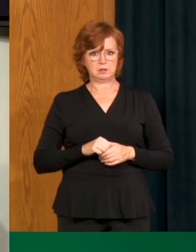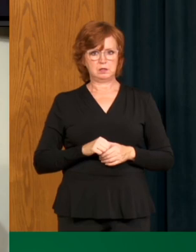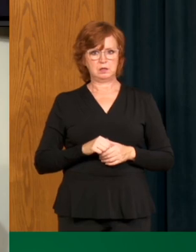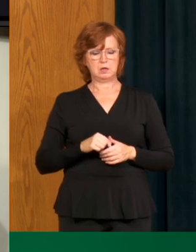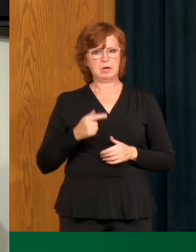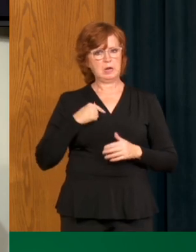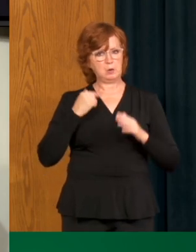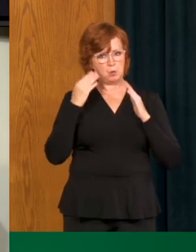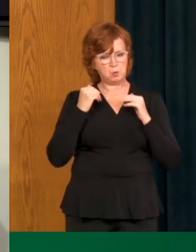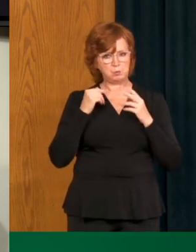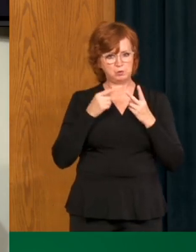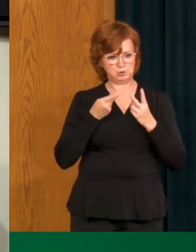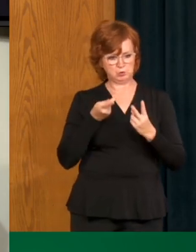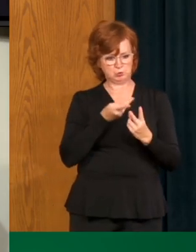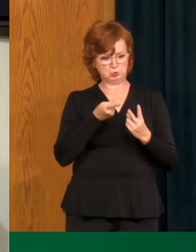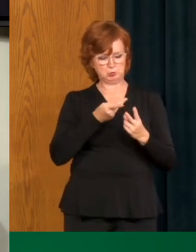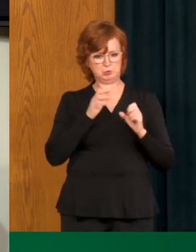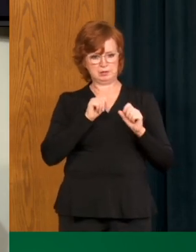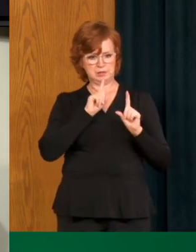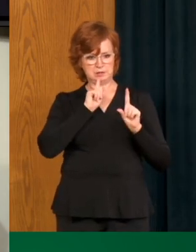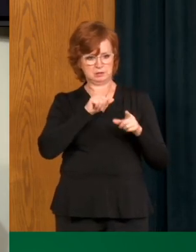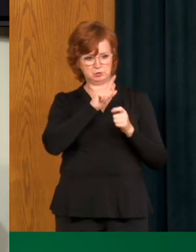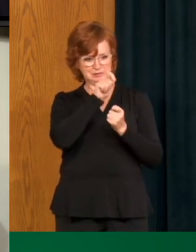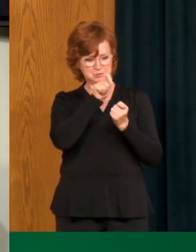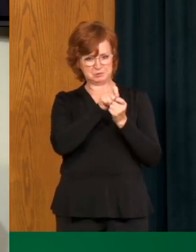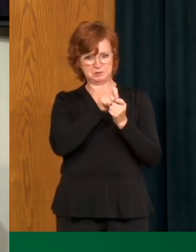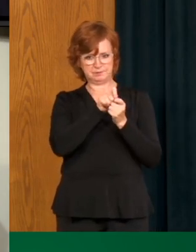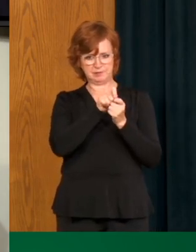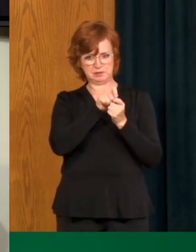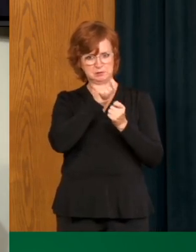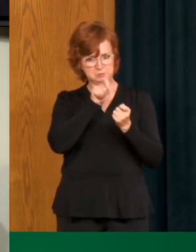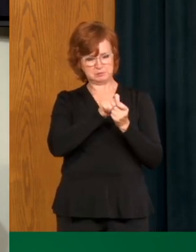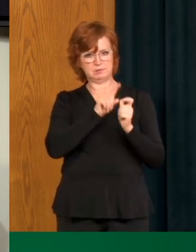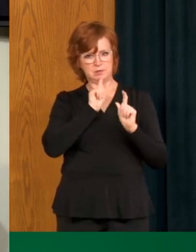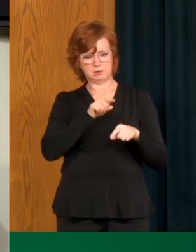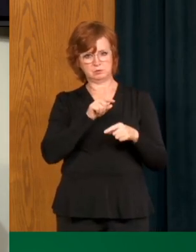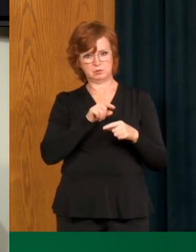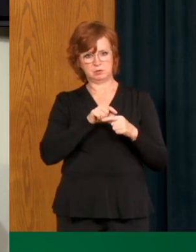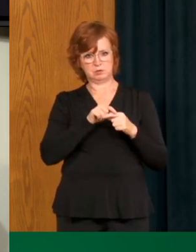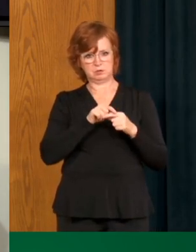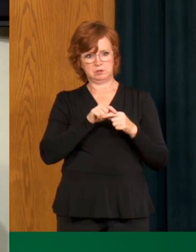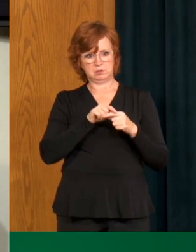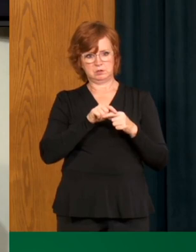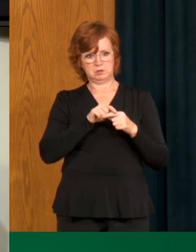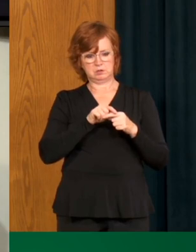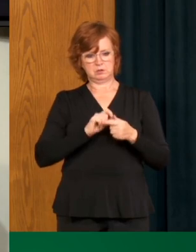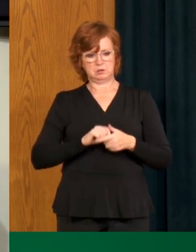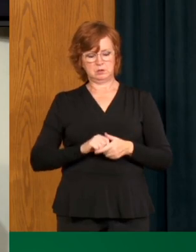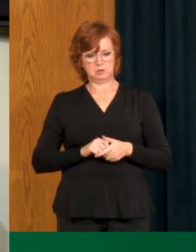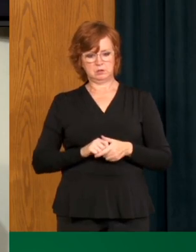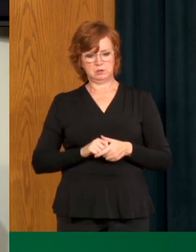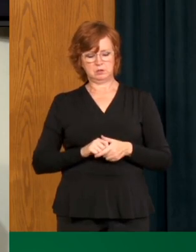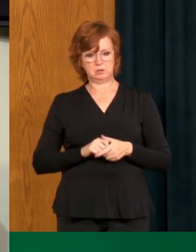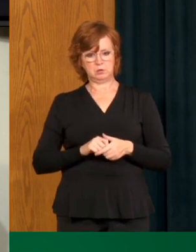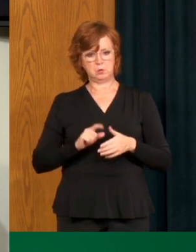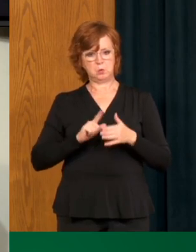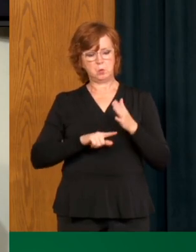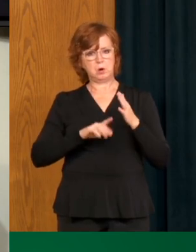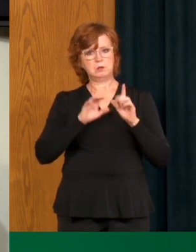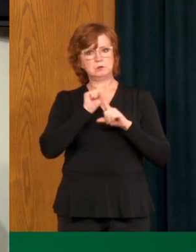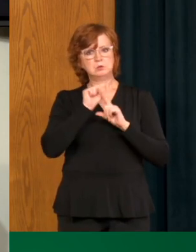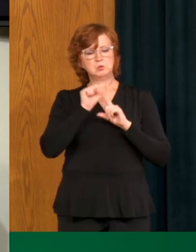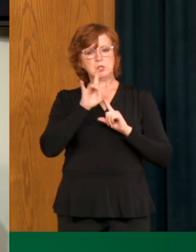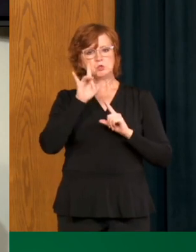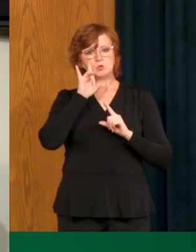and the Minister could give a few more specifics on what's being considered on colonies to try and slow the spread down.